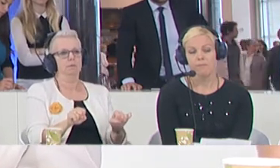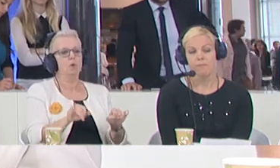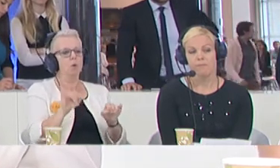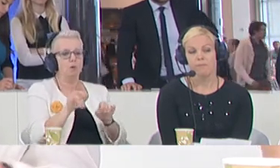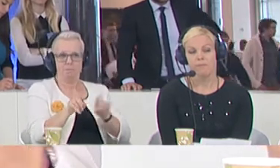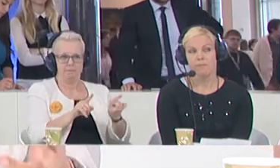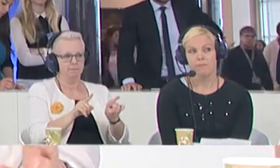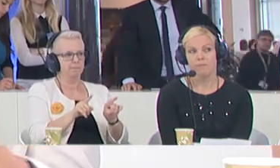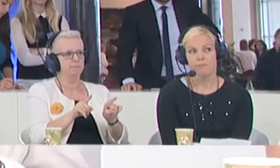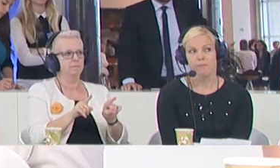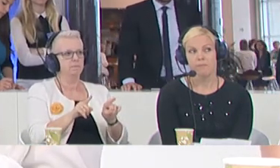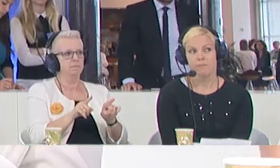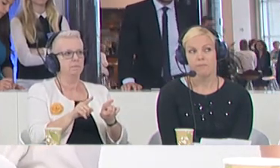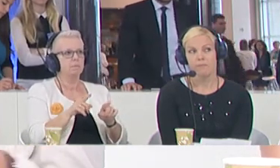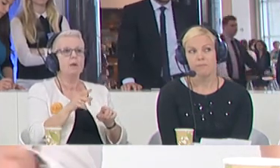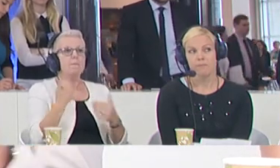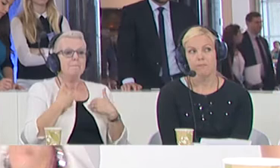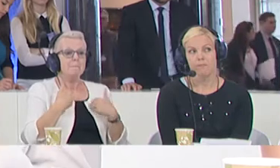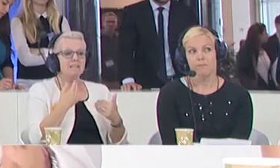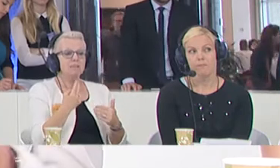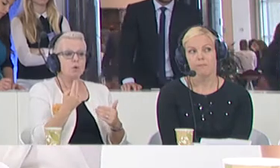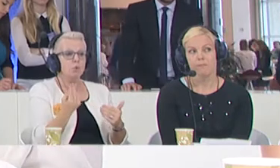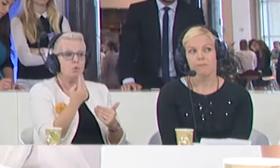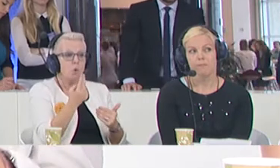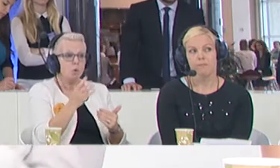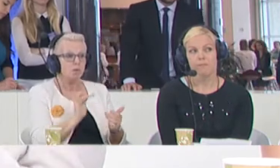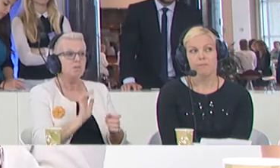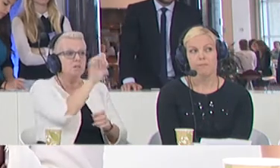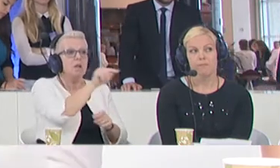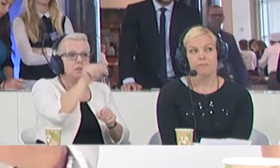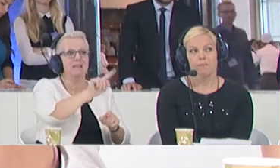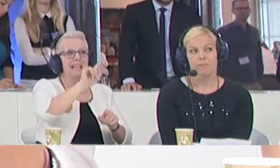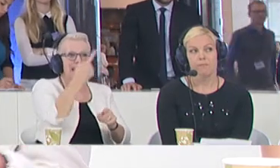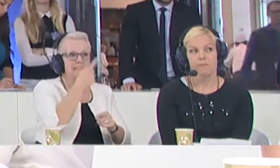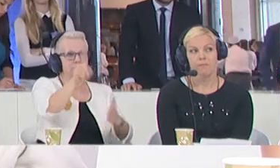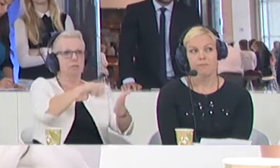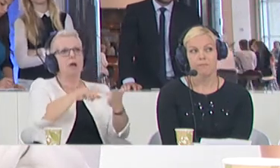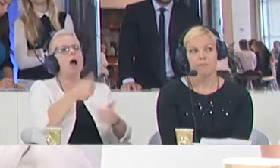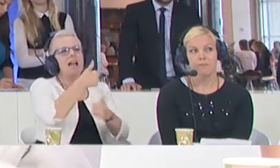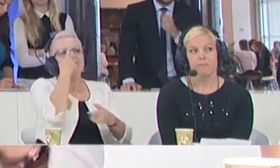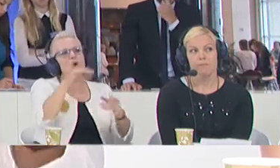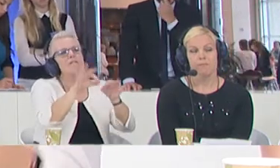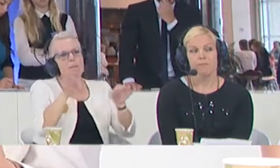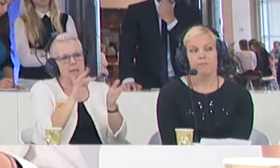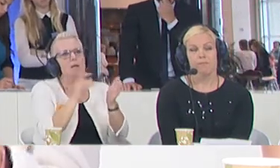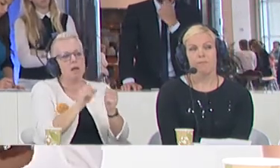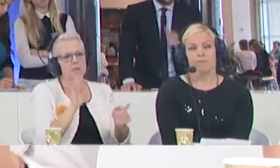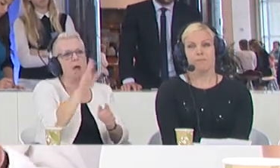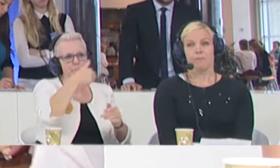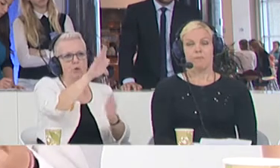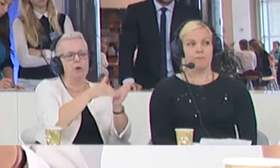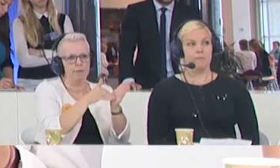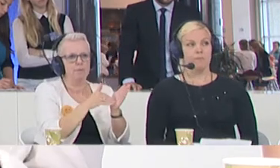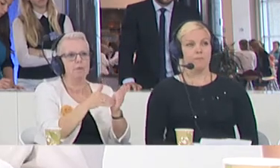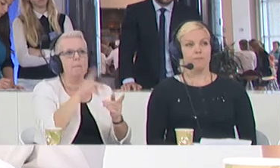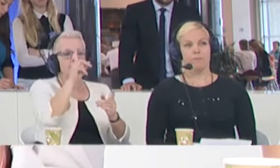cancel the need for people to go and move around except for family reasons, for example. That they can have the same